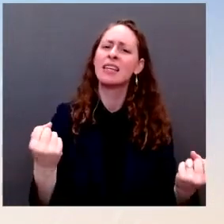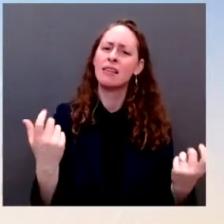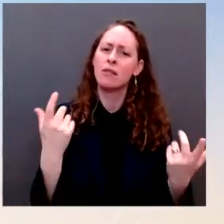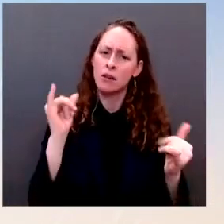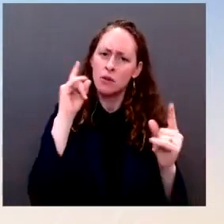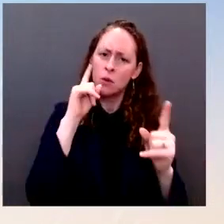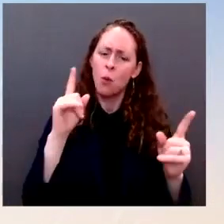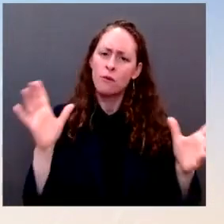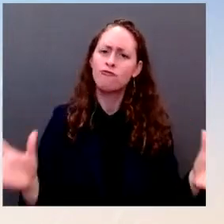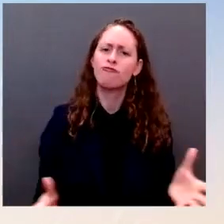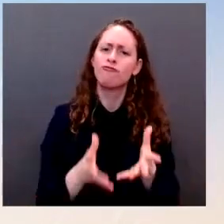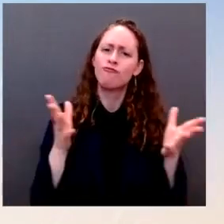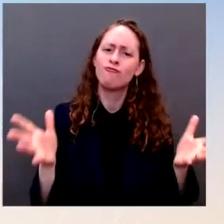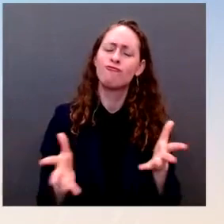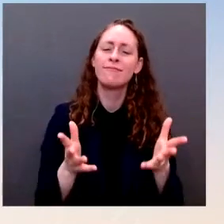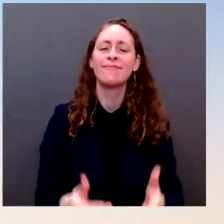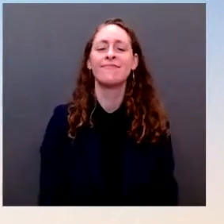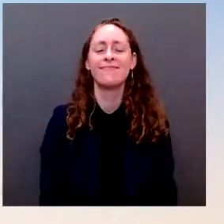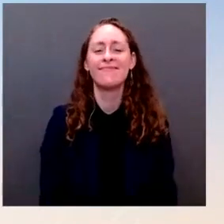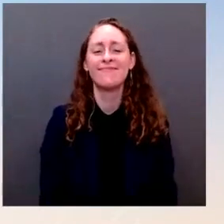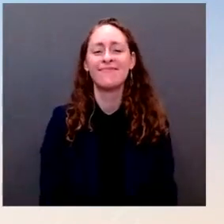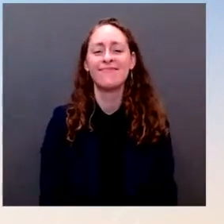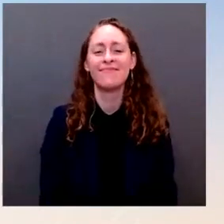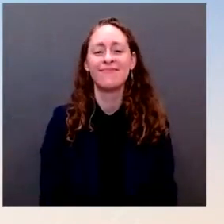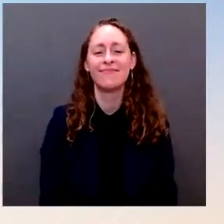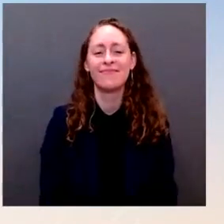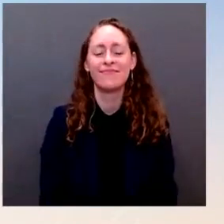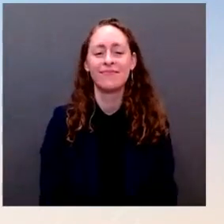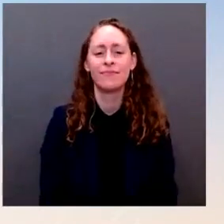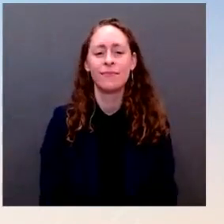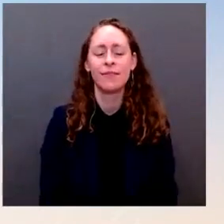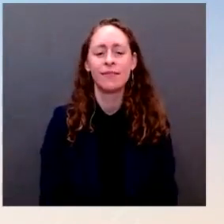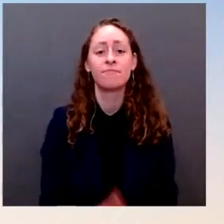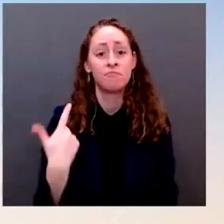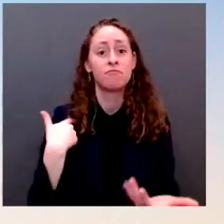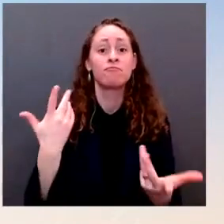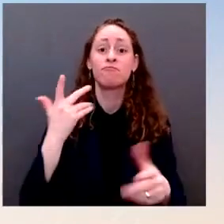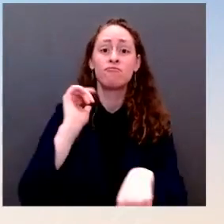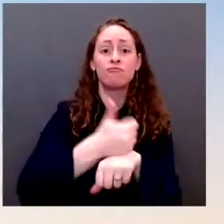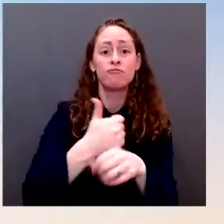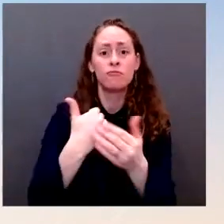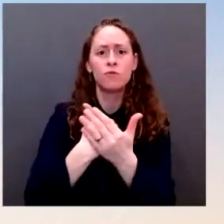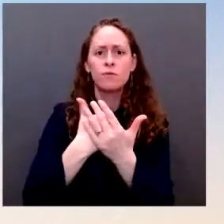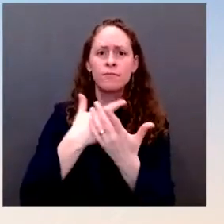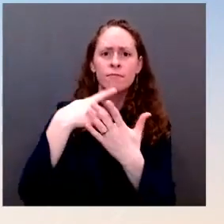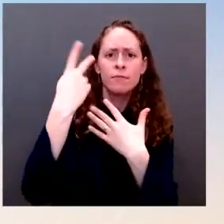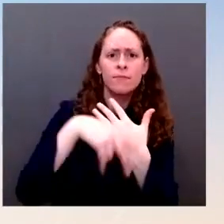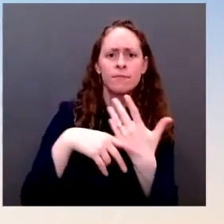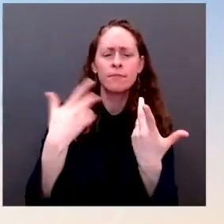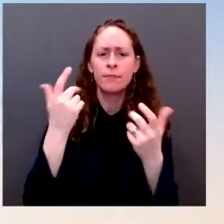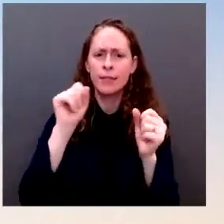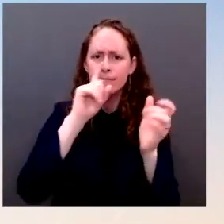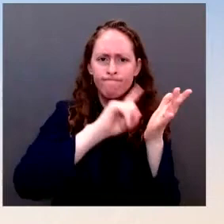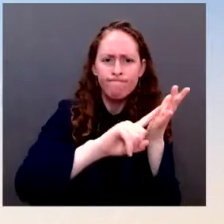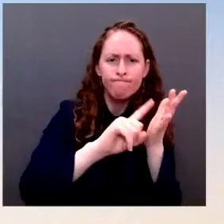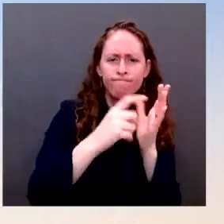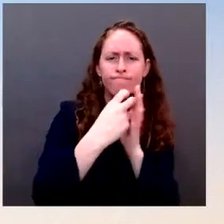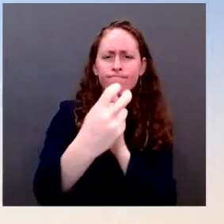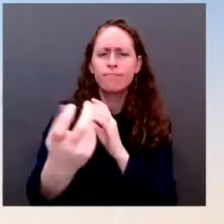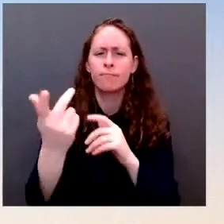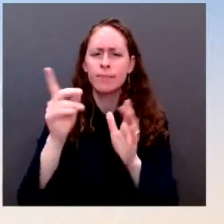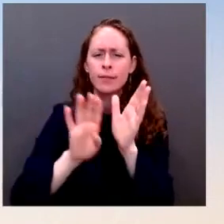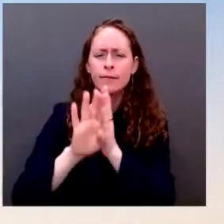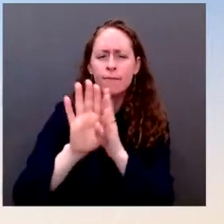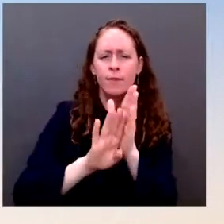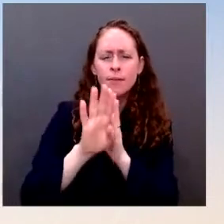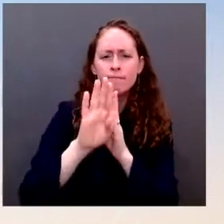detecting, and treating cancer, cardiovascular conditions, and other deadly diseases. And there are a number of other red-wearers today in here, too. I don't want to speak